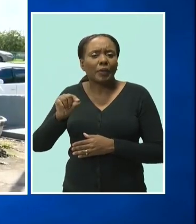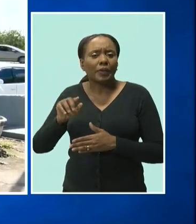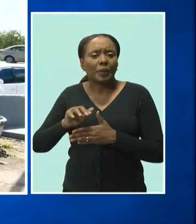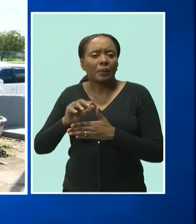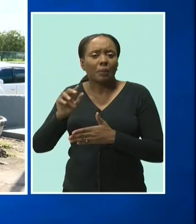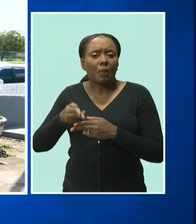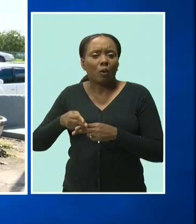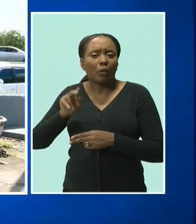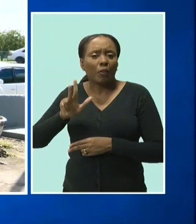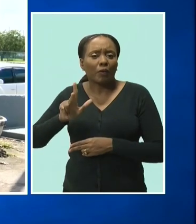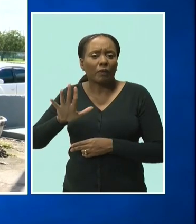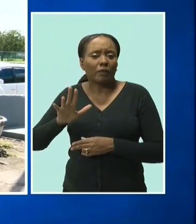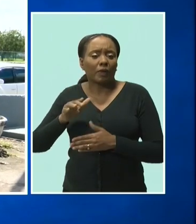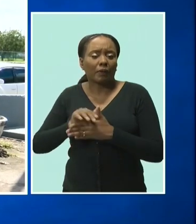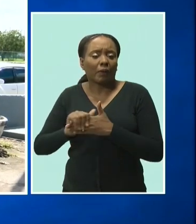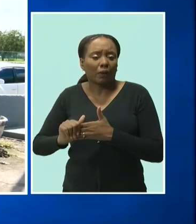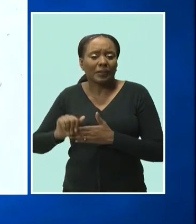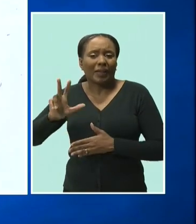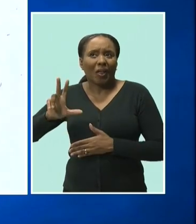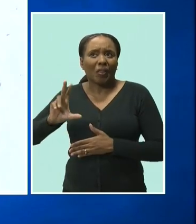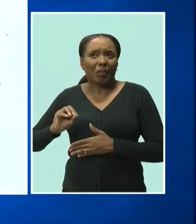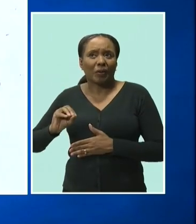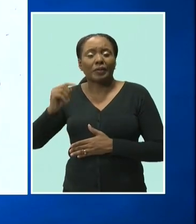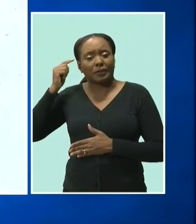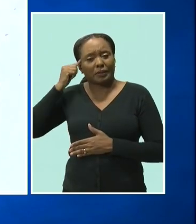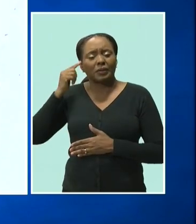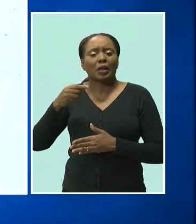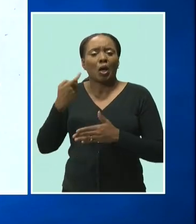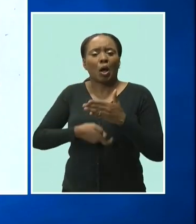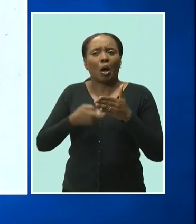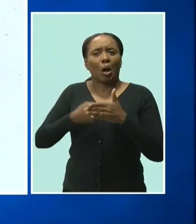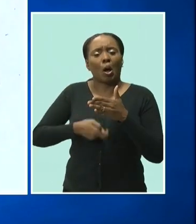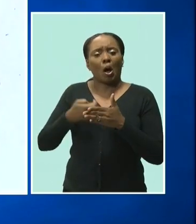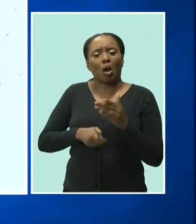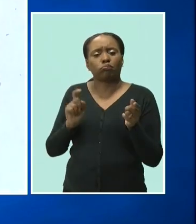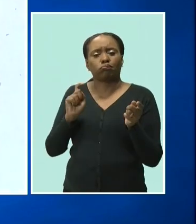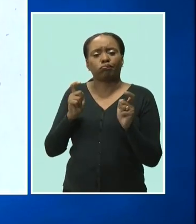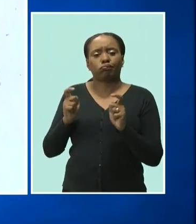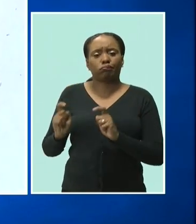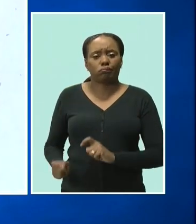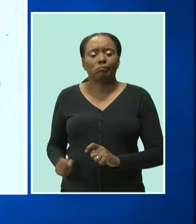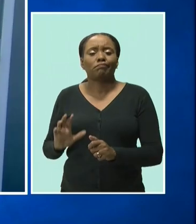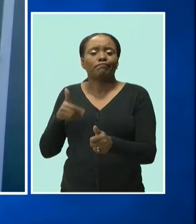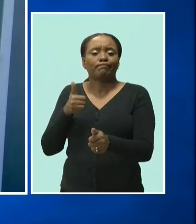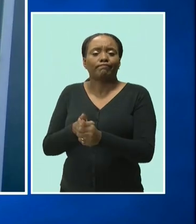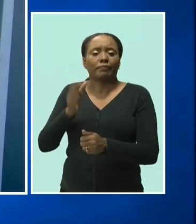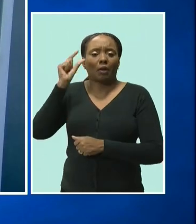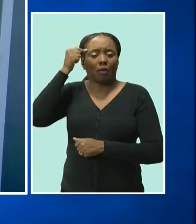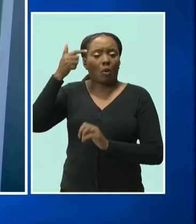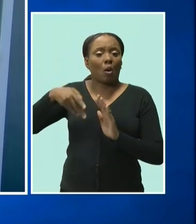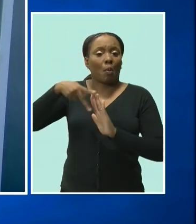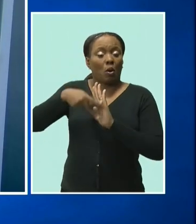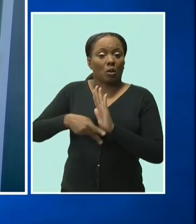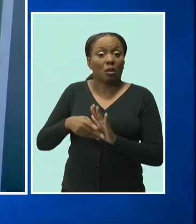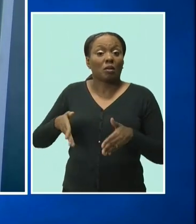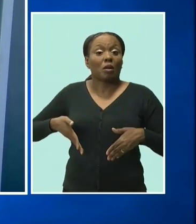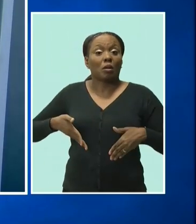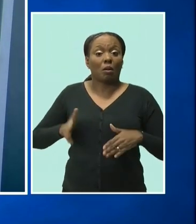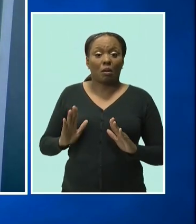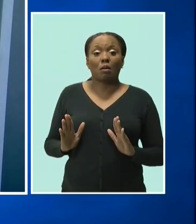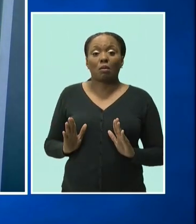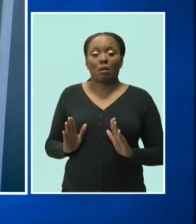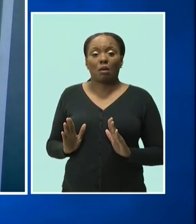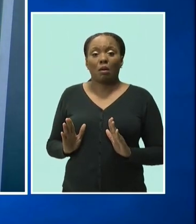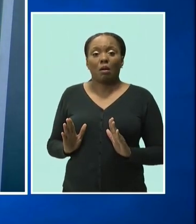.30. And these price adjustments are in keeping with government's policies of allowing retail prices to be